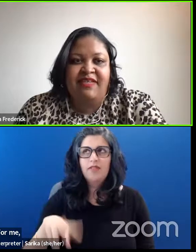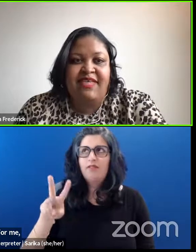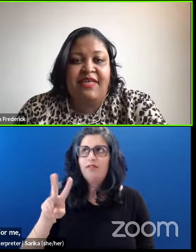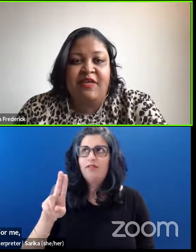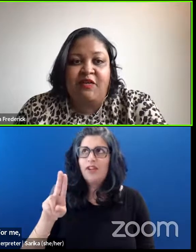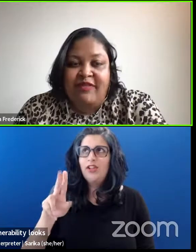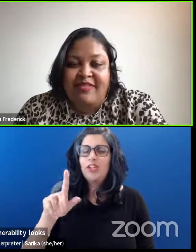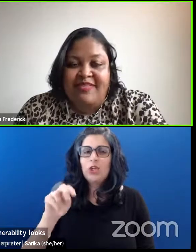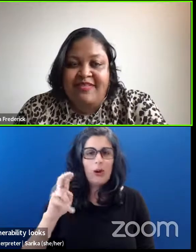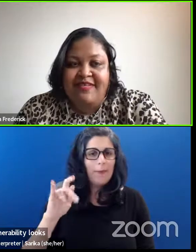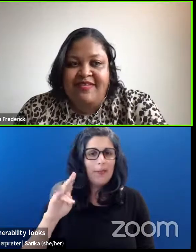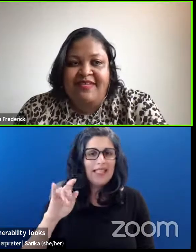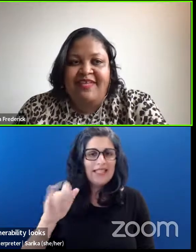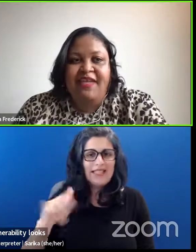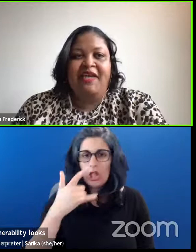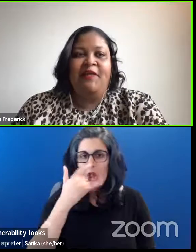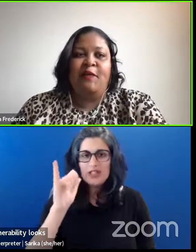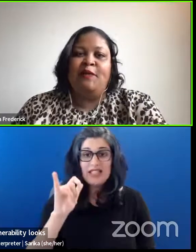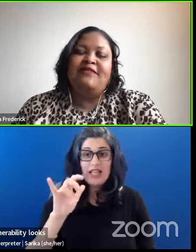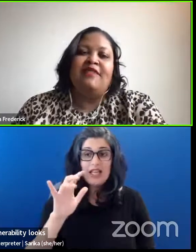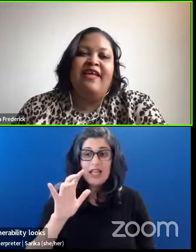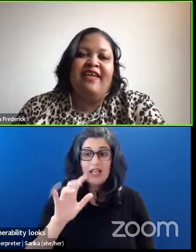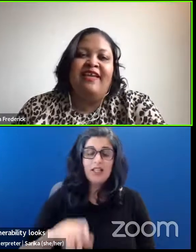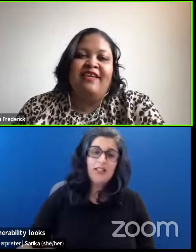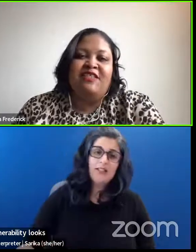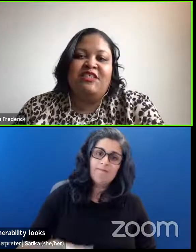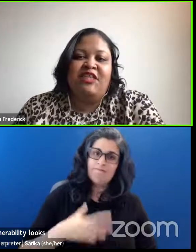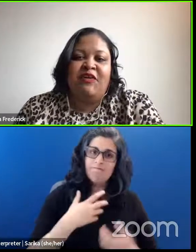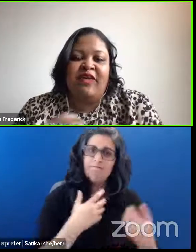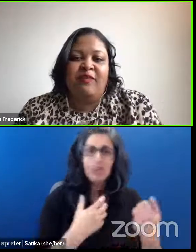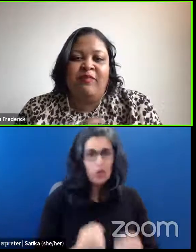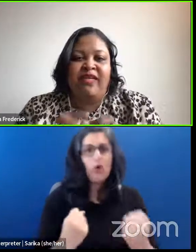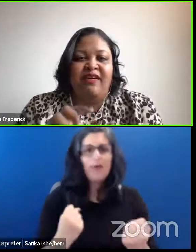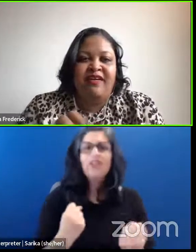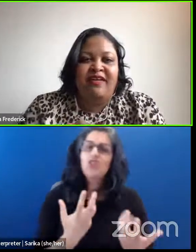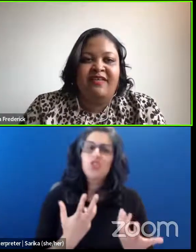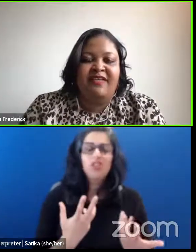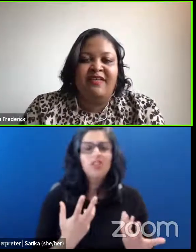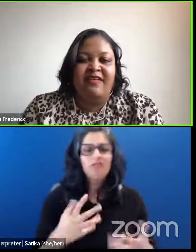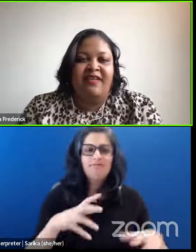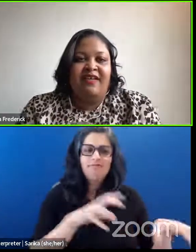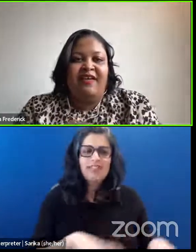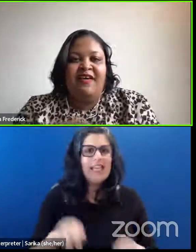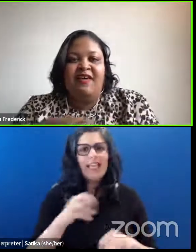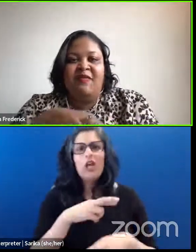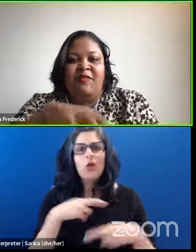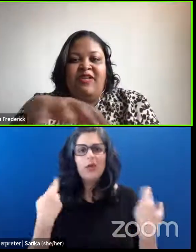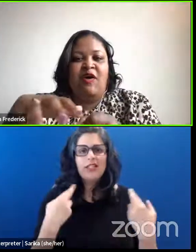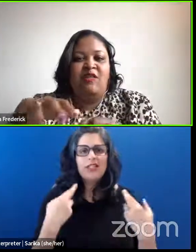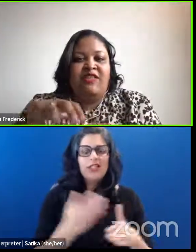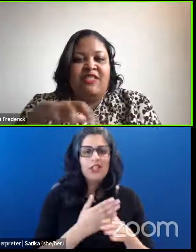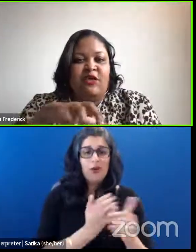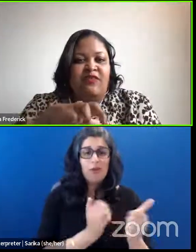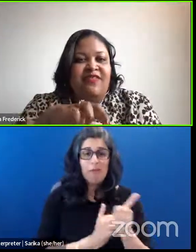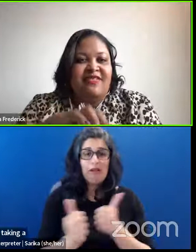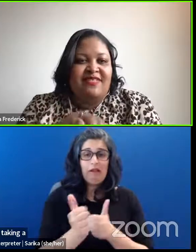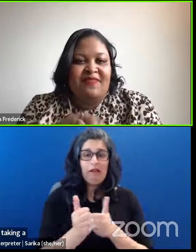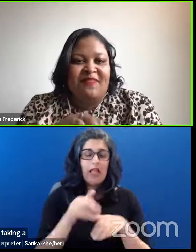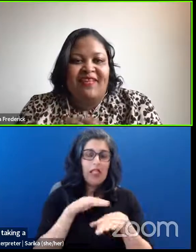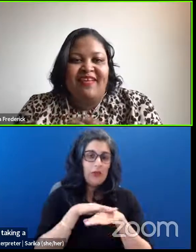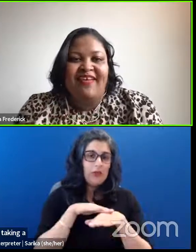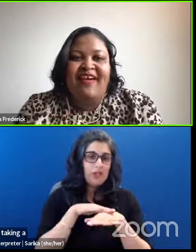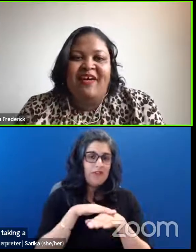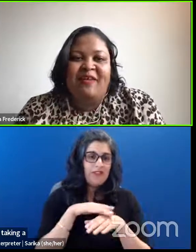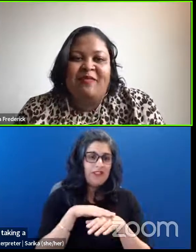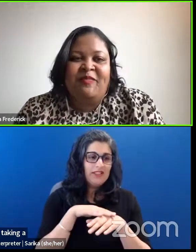looks like taking a risk. It looks like sharing beyond what I call the surface.